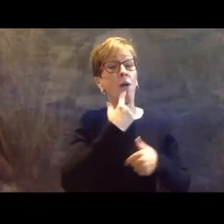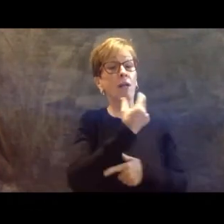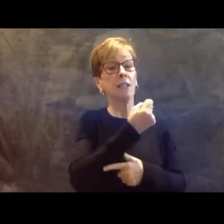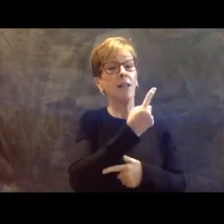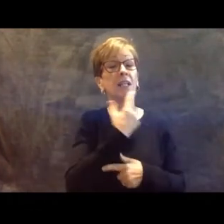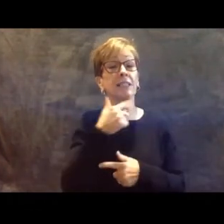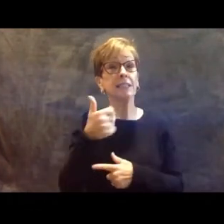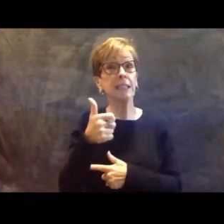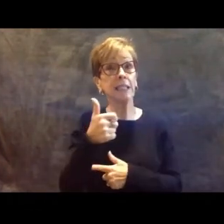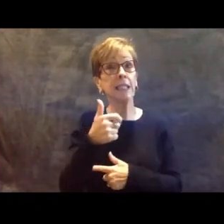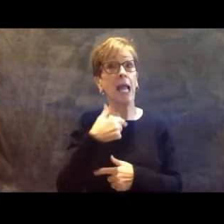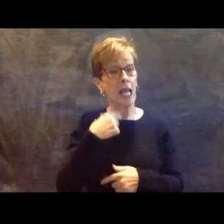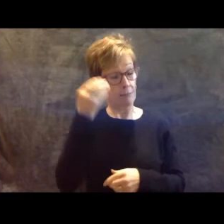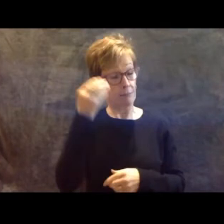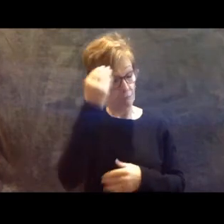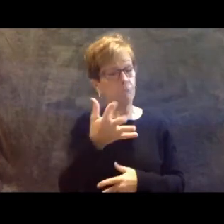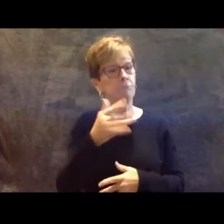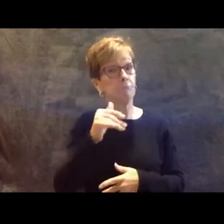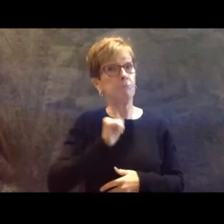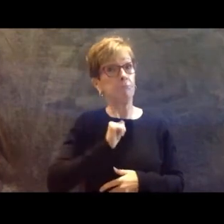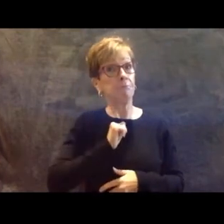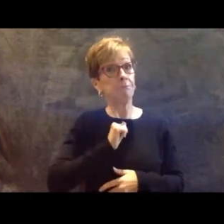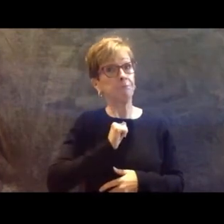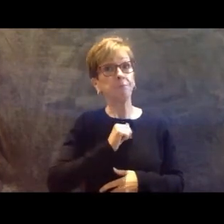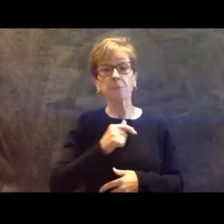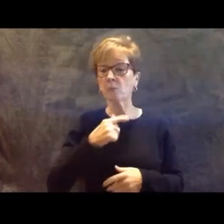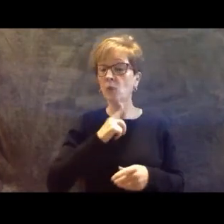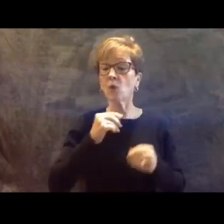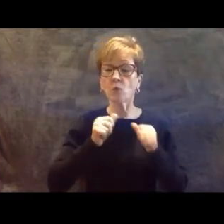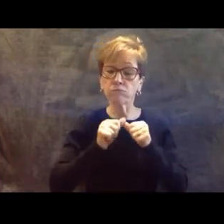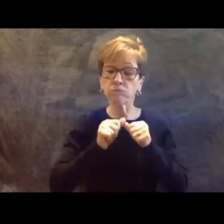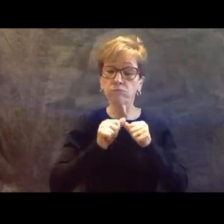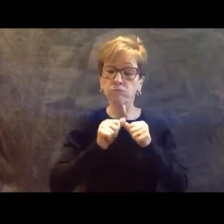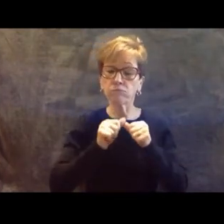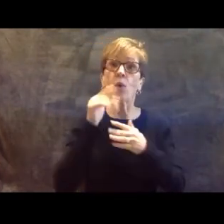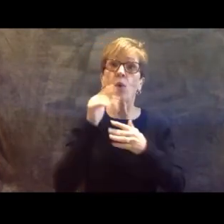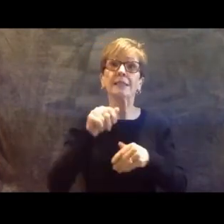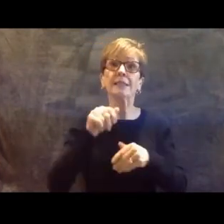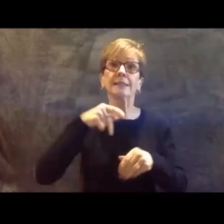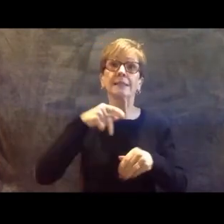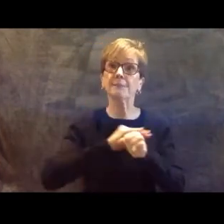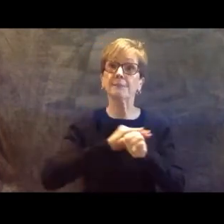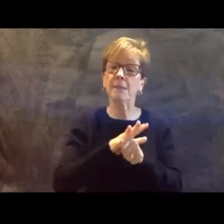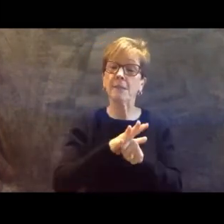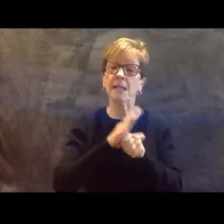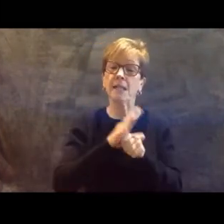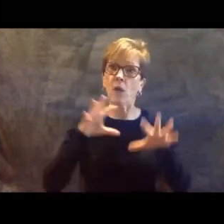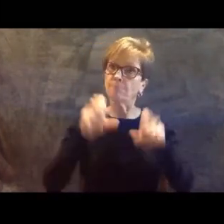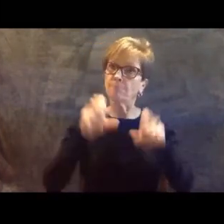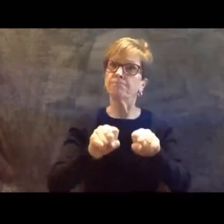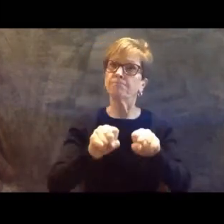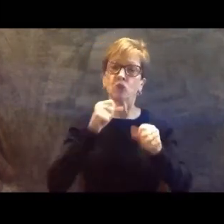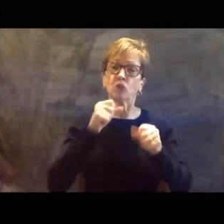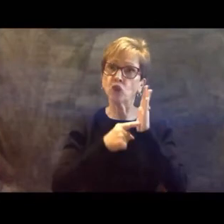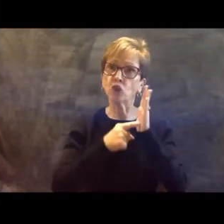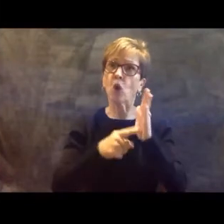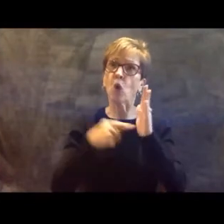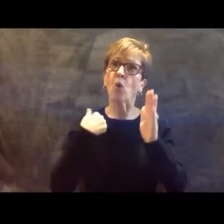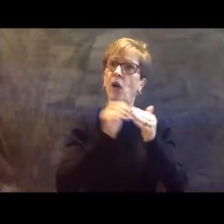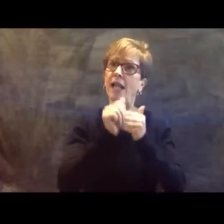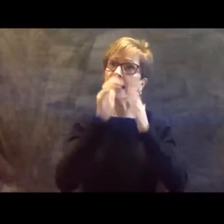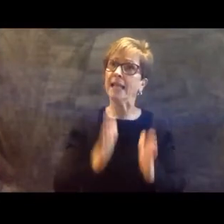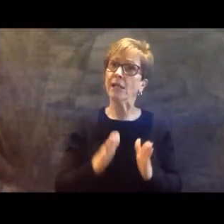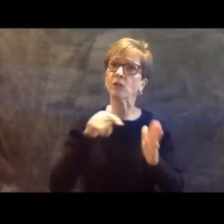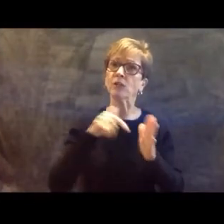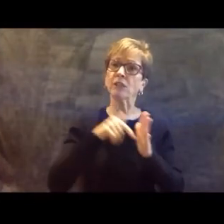also essential to our plans to sprint out of this pandemic and claim our spot as a leader in the post-COVID world. We want